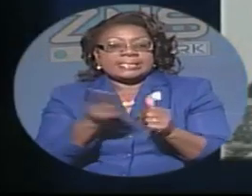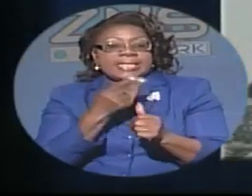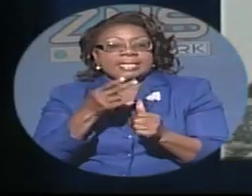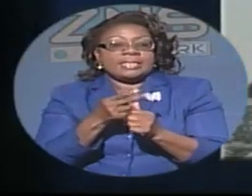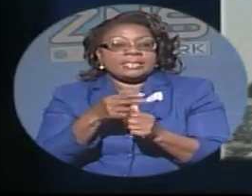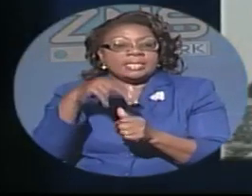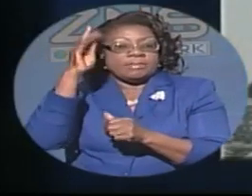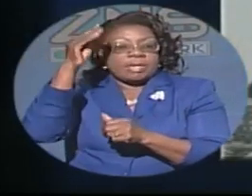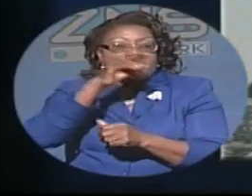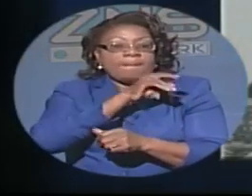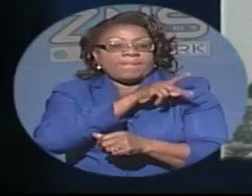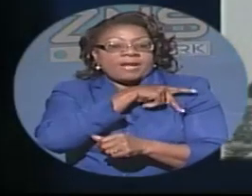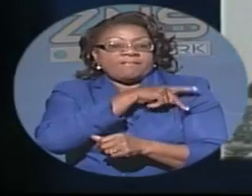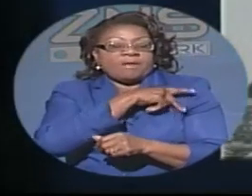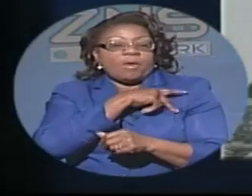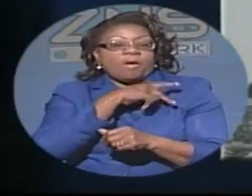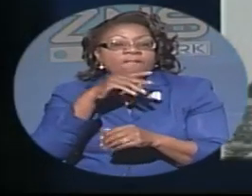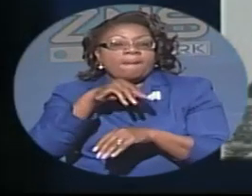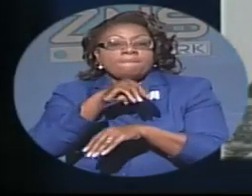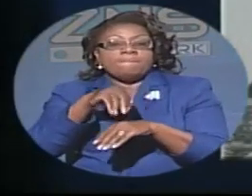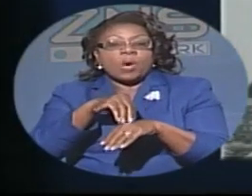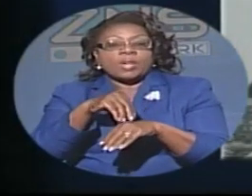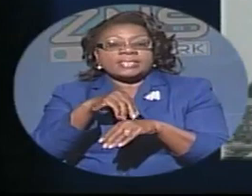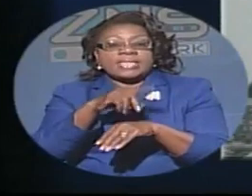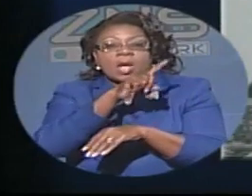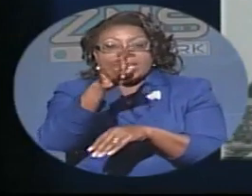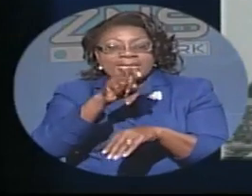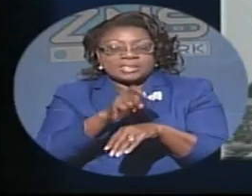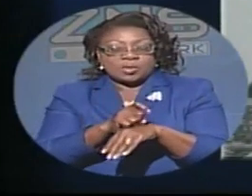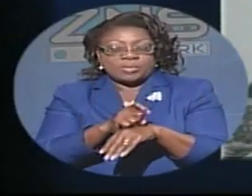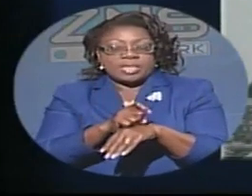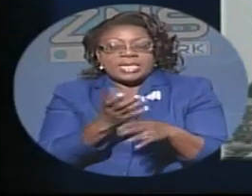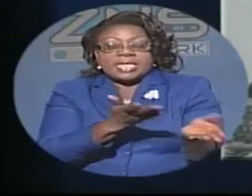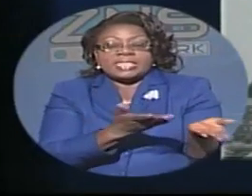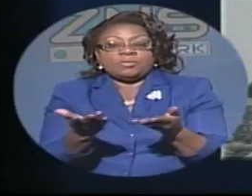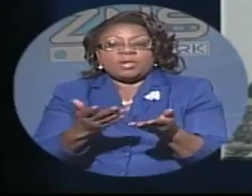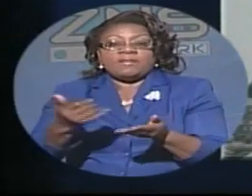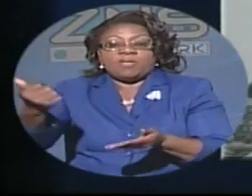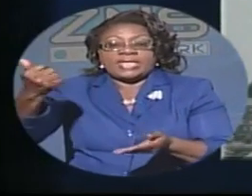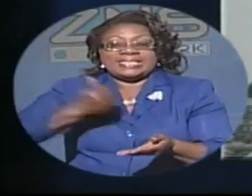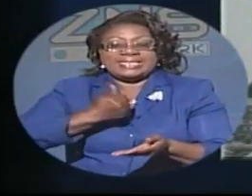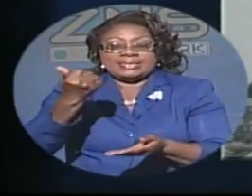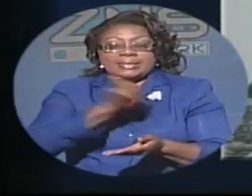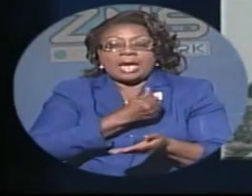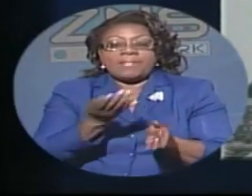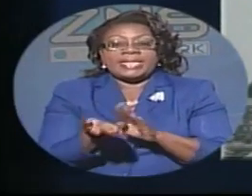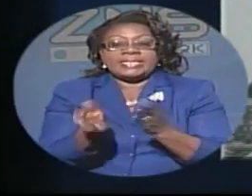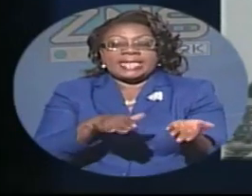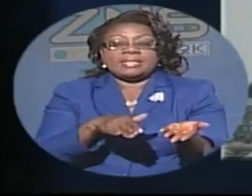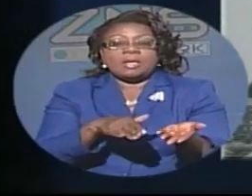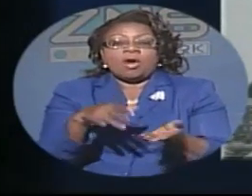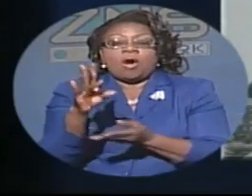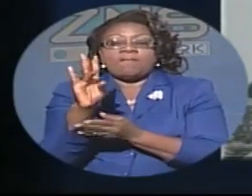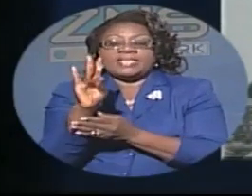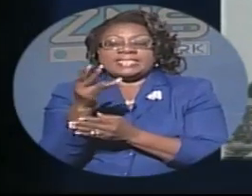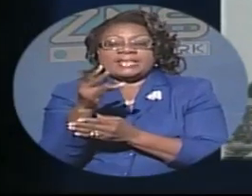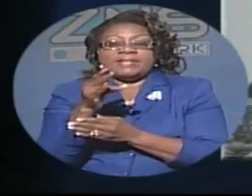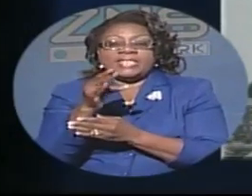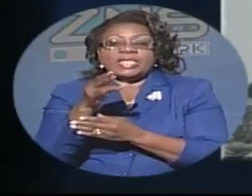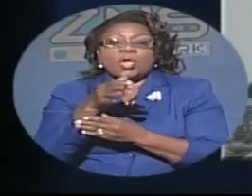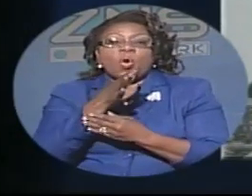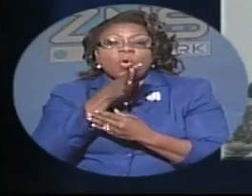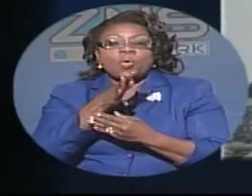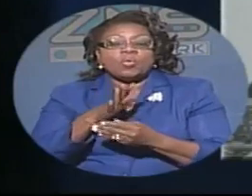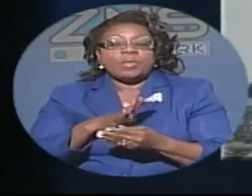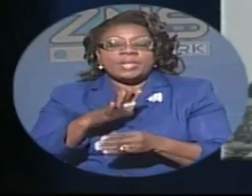town exuma pyphram is wanted for questioning in connection with the stabbing death of a 17 year old female in moss town exuma the